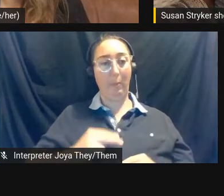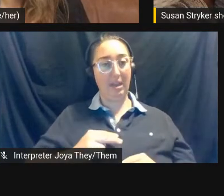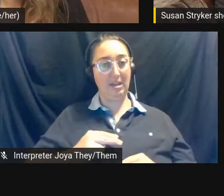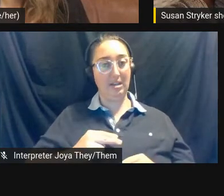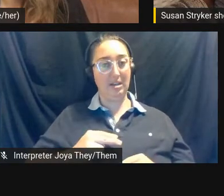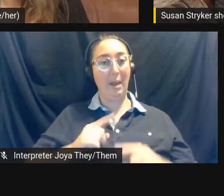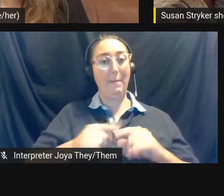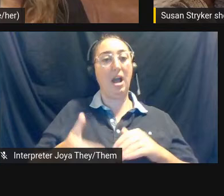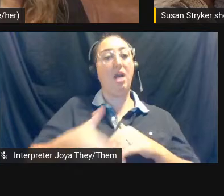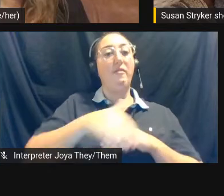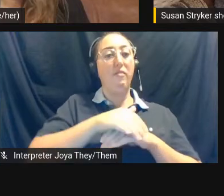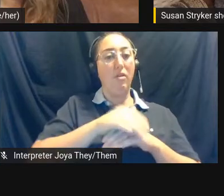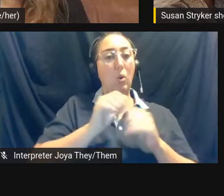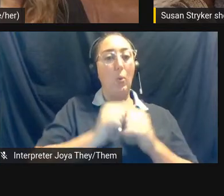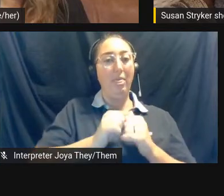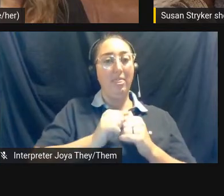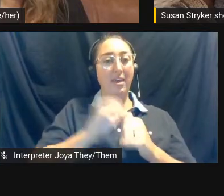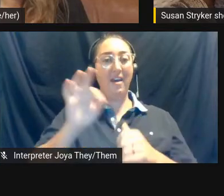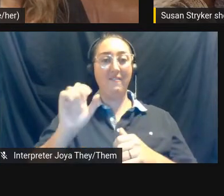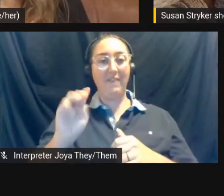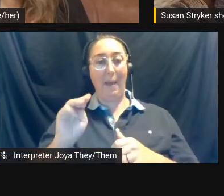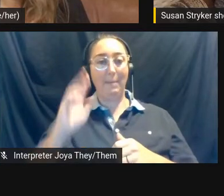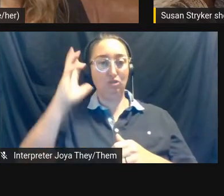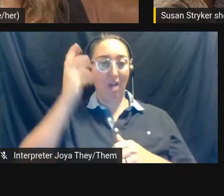disguised in feminine drag.